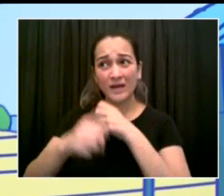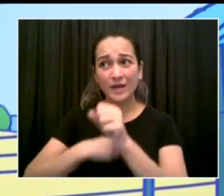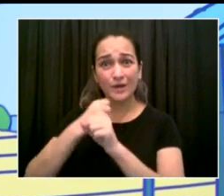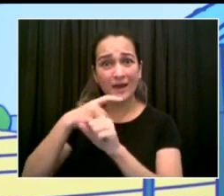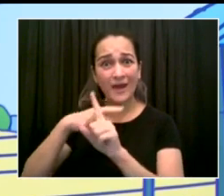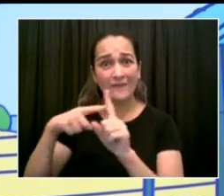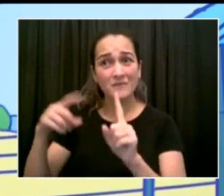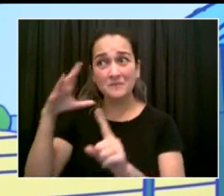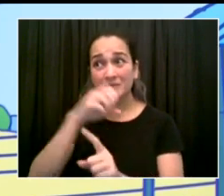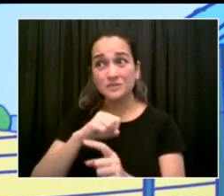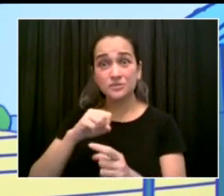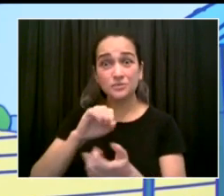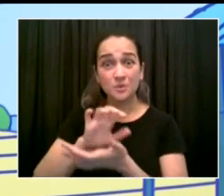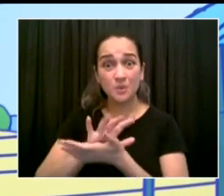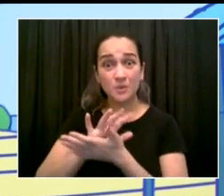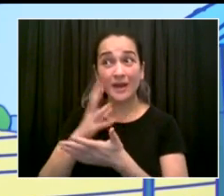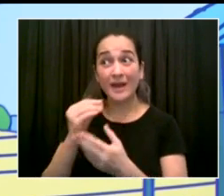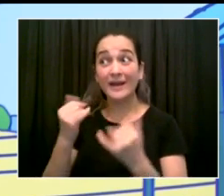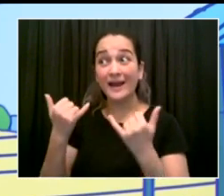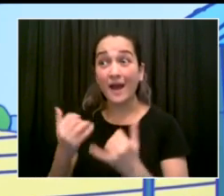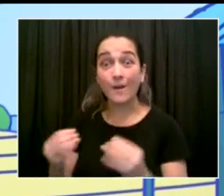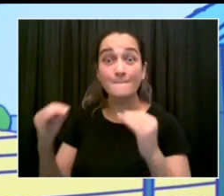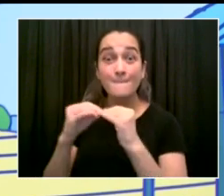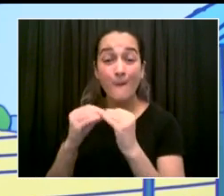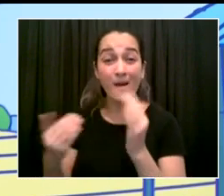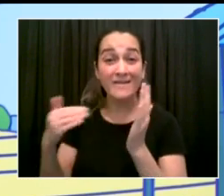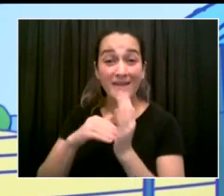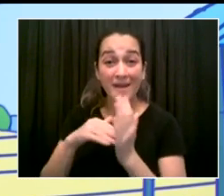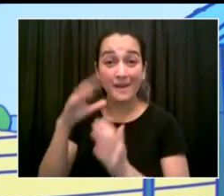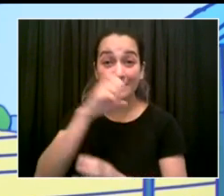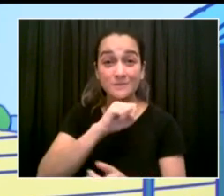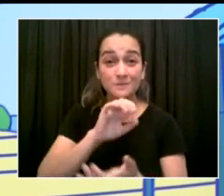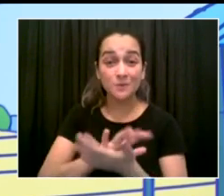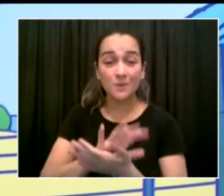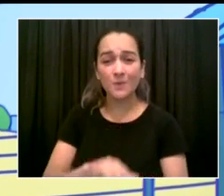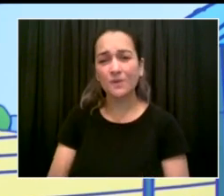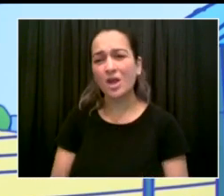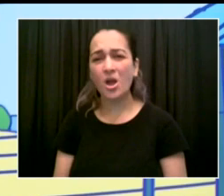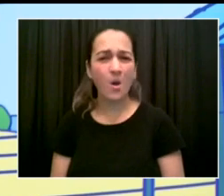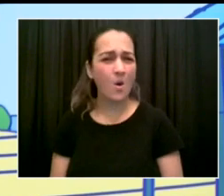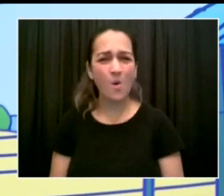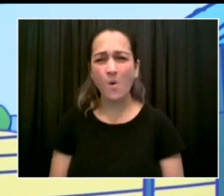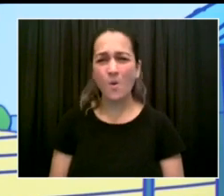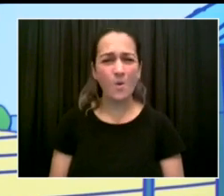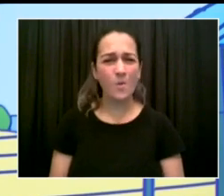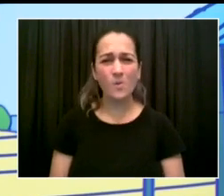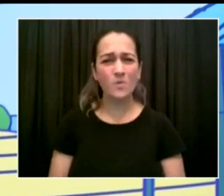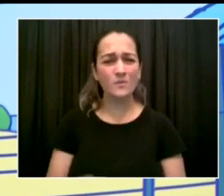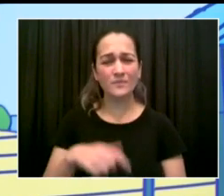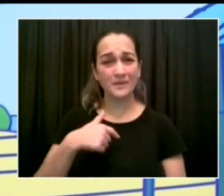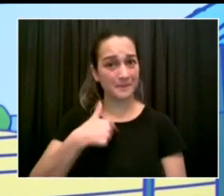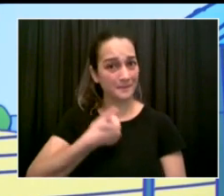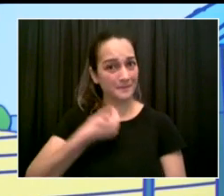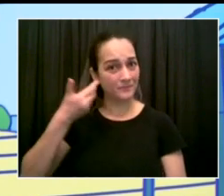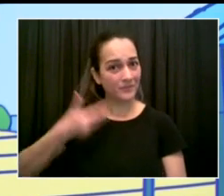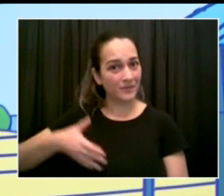we cannot let that happen anymore. That's why we are so devoted to bringing our schools back 100%.